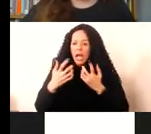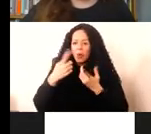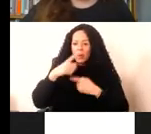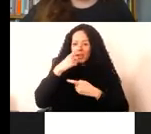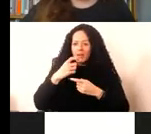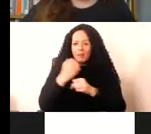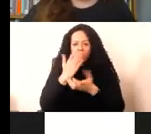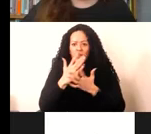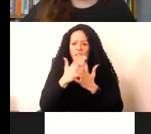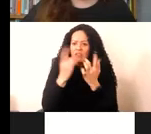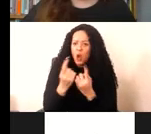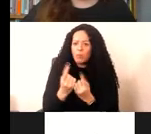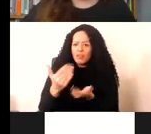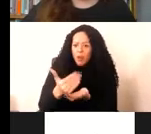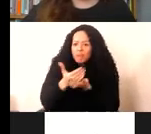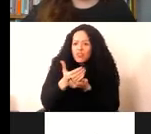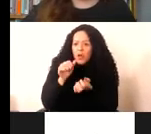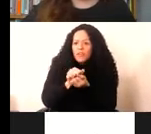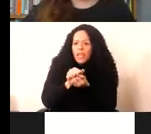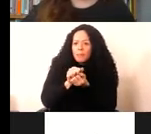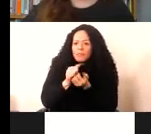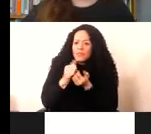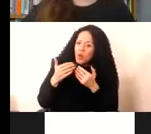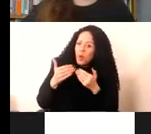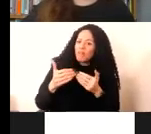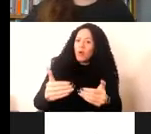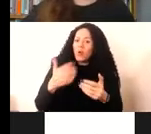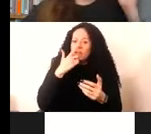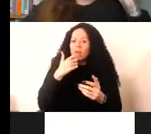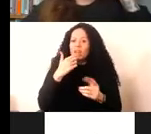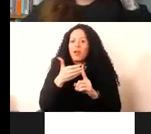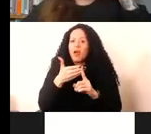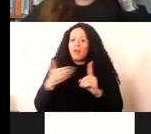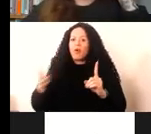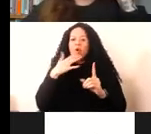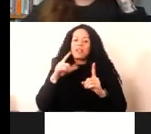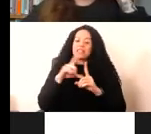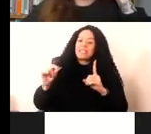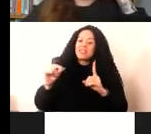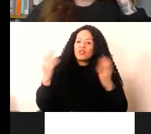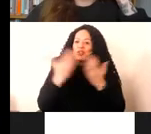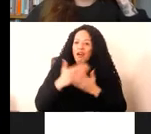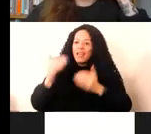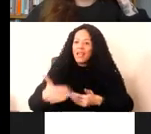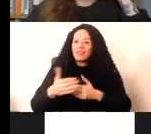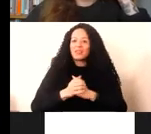preserved going forward so that we can avoid this kind of digital dark age. And I'll end there.